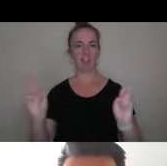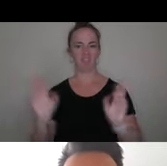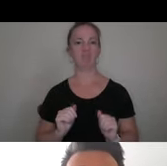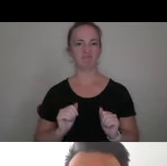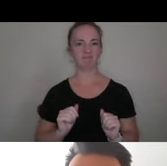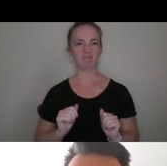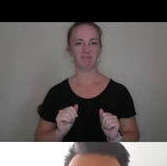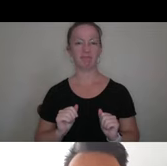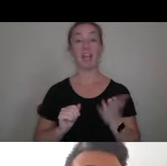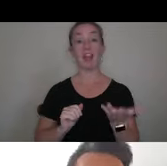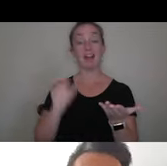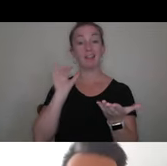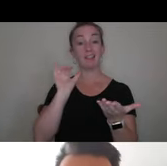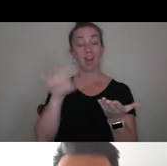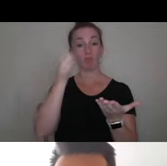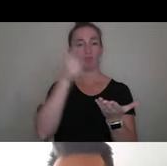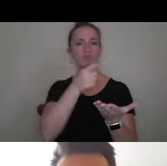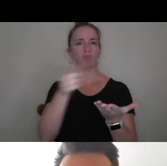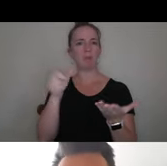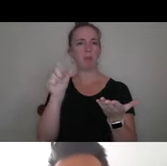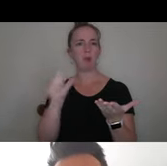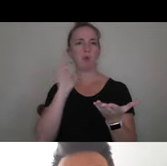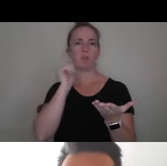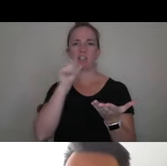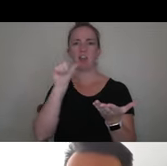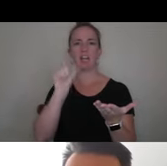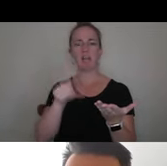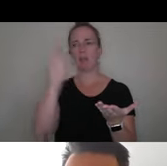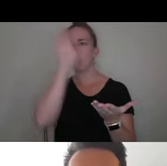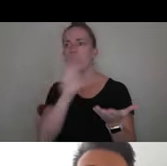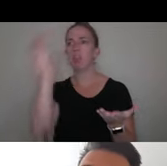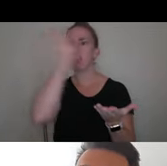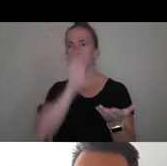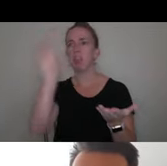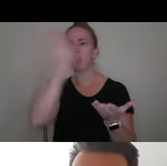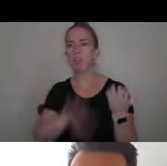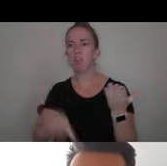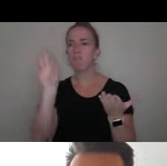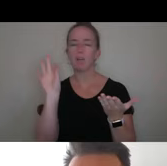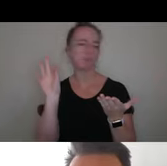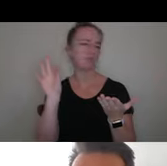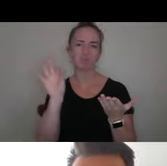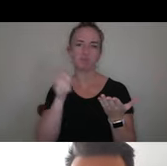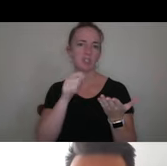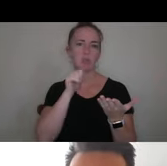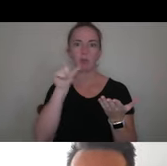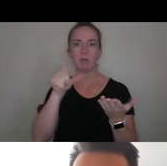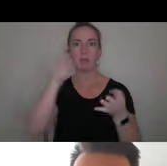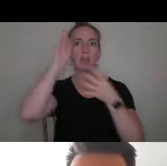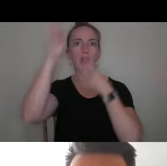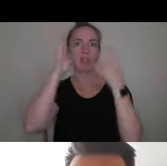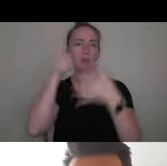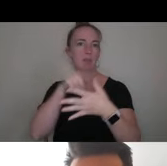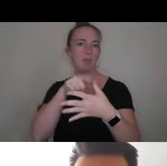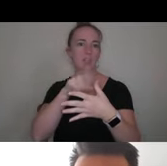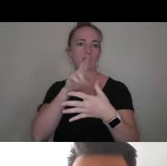information. This is stuff that you probably aren't going to have to go hunt and find. You're not going to need to necessarily be creative. We'll get into